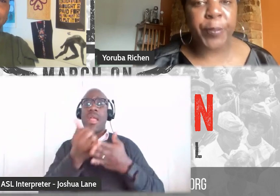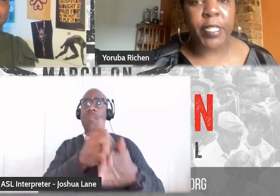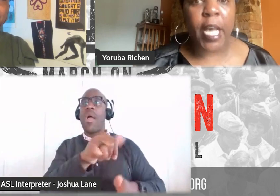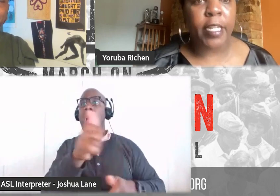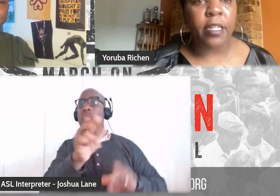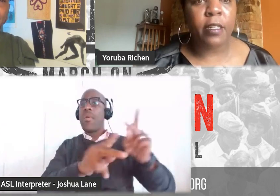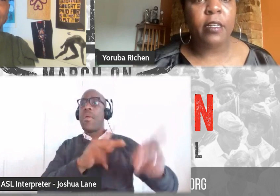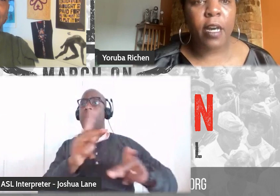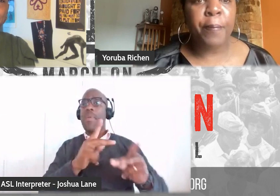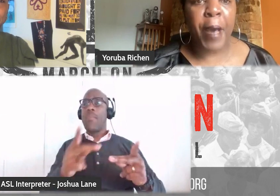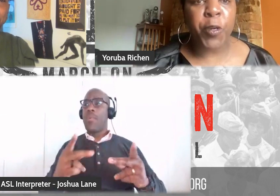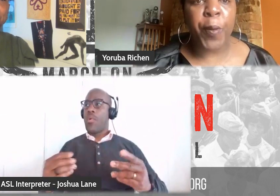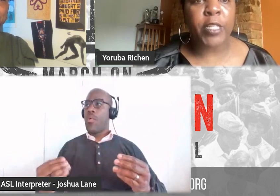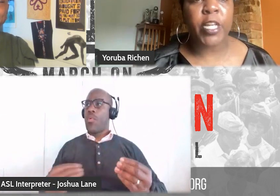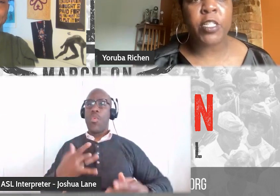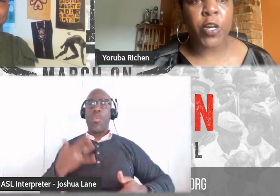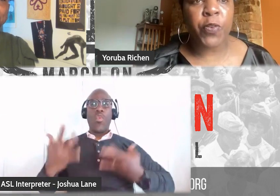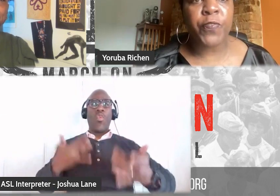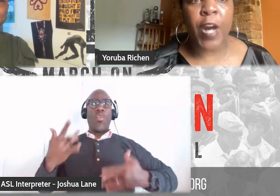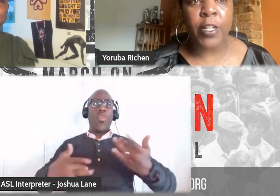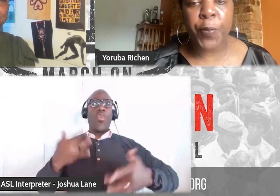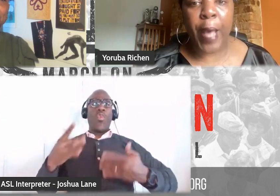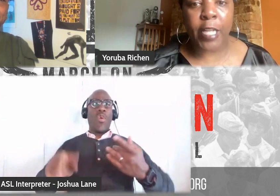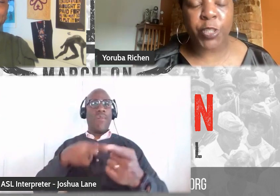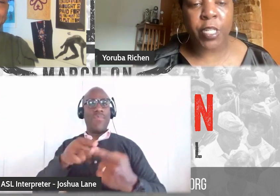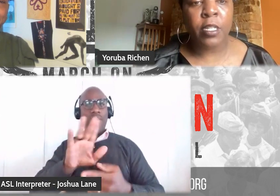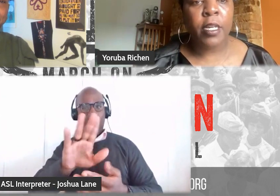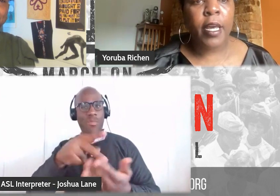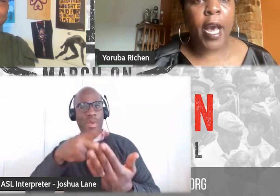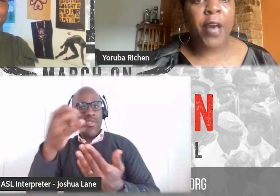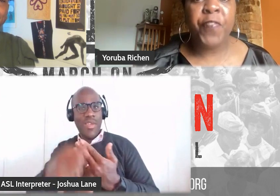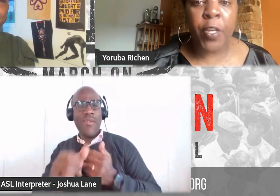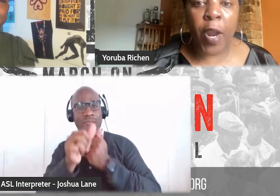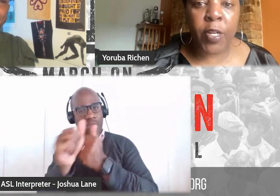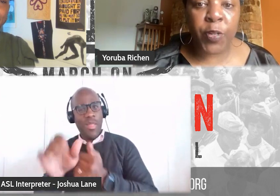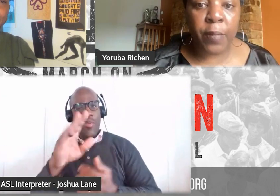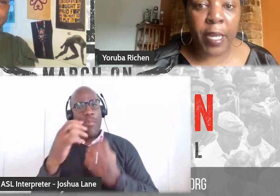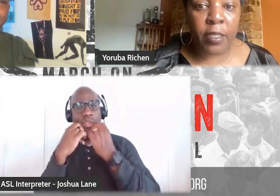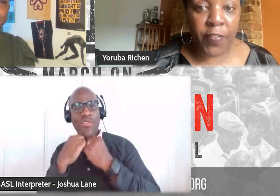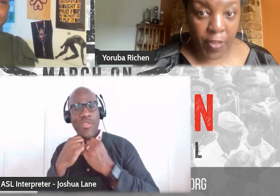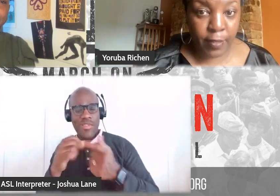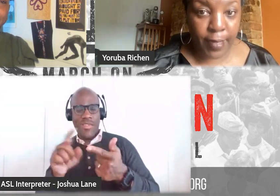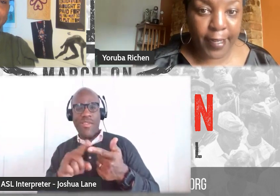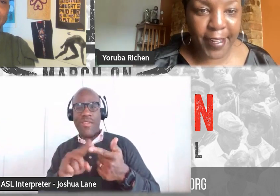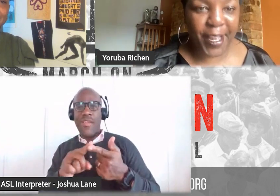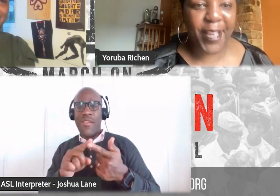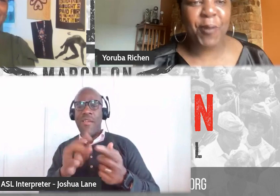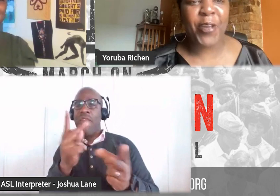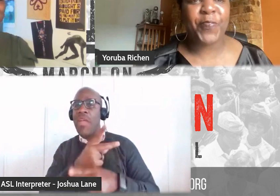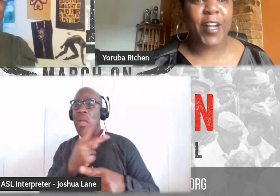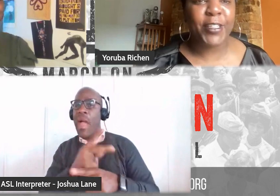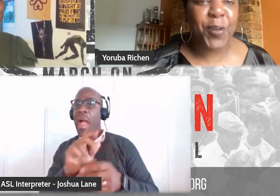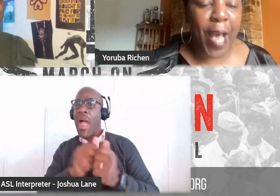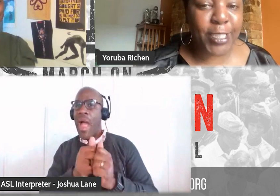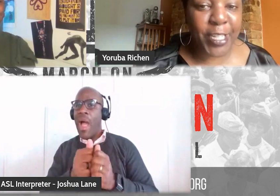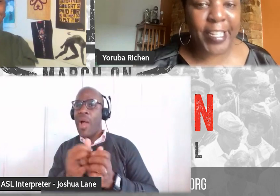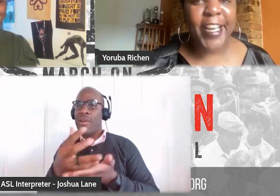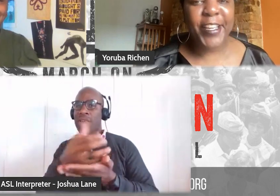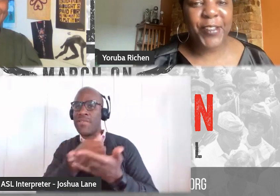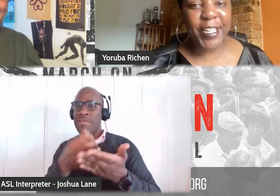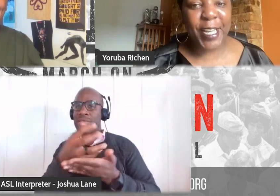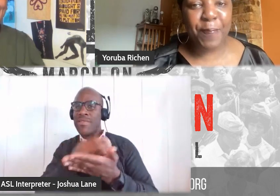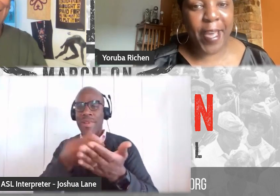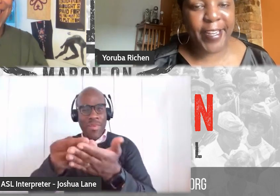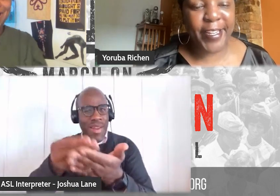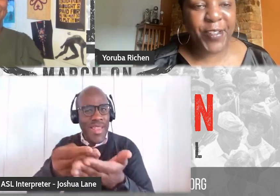get other people excited about your project. So follow your passion, figure out how you're going to make a living, because while you're following your passion,